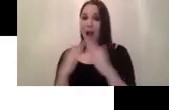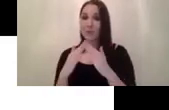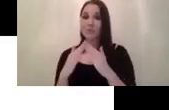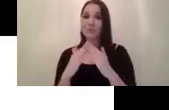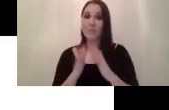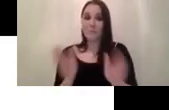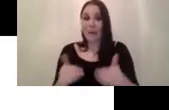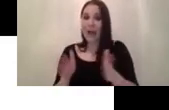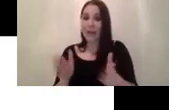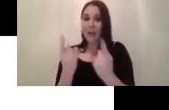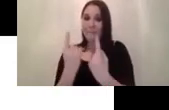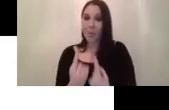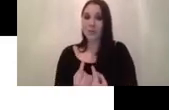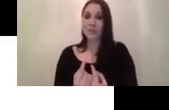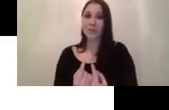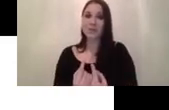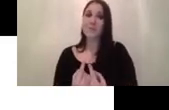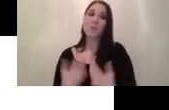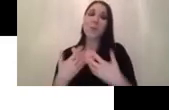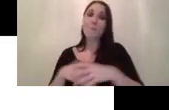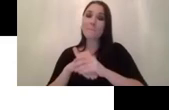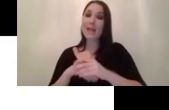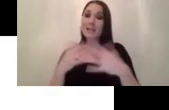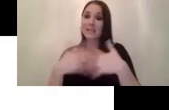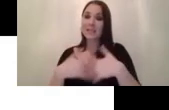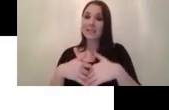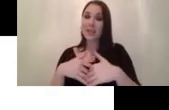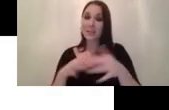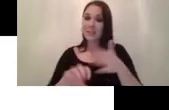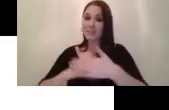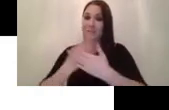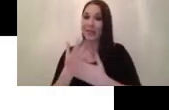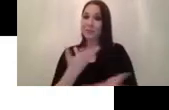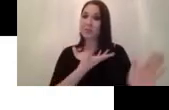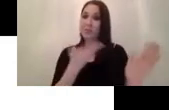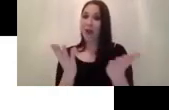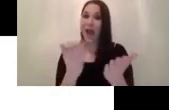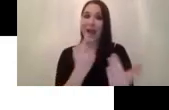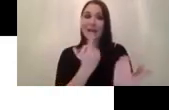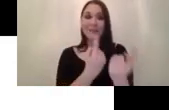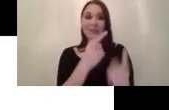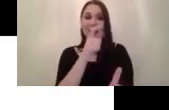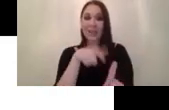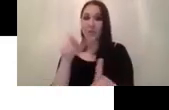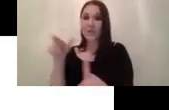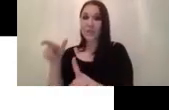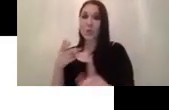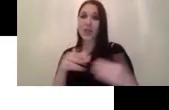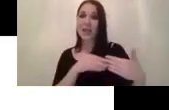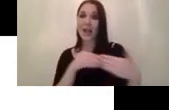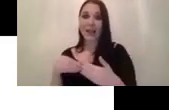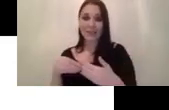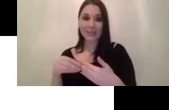so the mate system is developed to provide individual guidance to assist